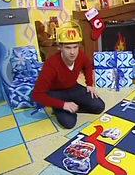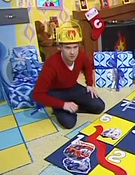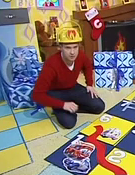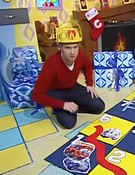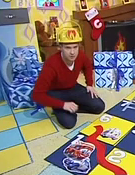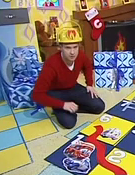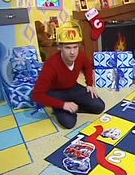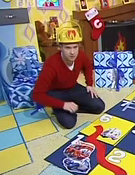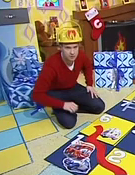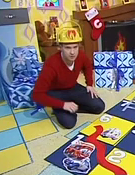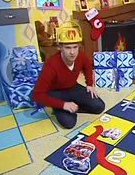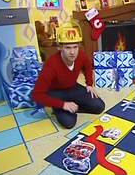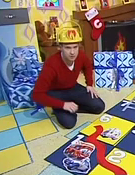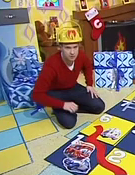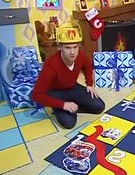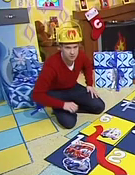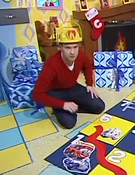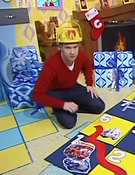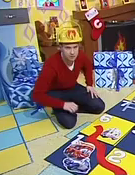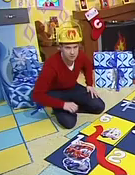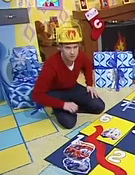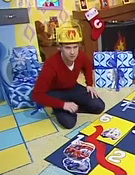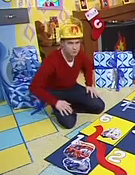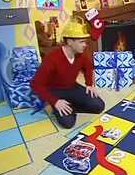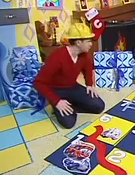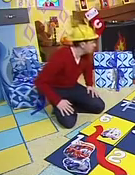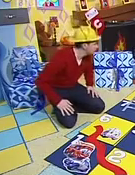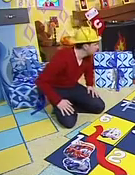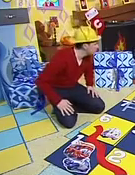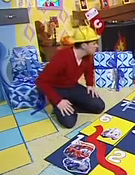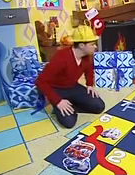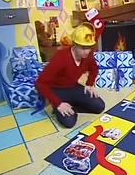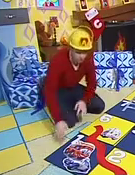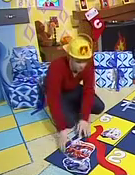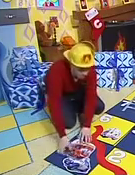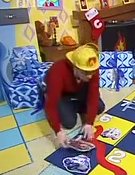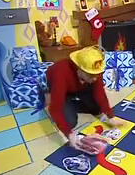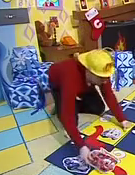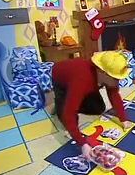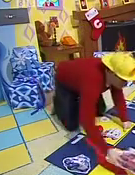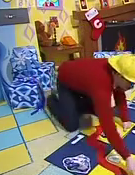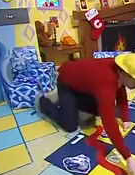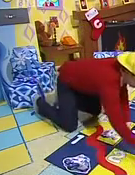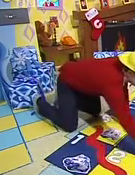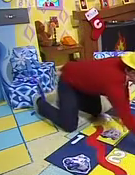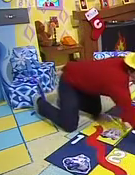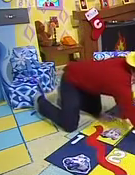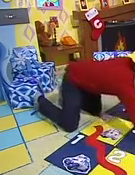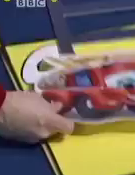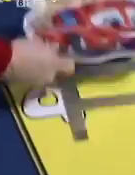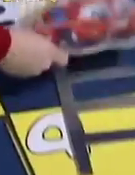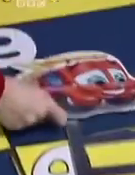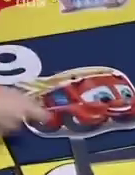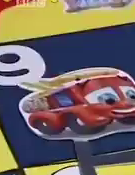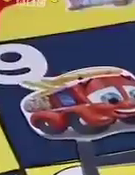number 12 ready steady go oh one Alex okay there we go oh a three one two three oh we go